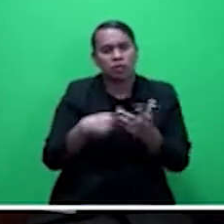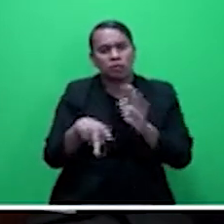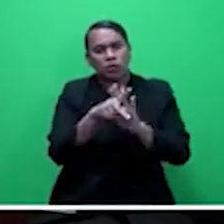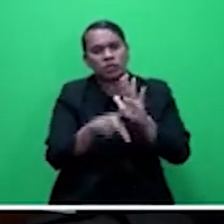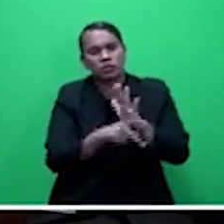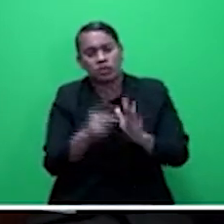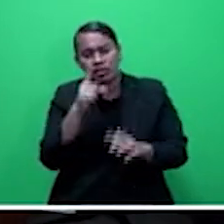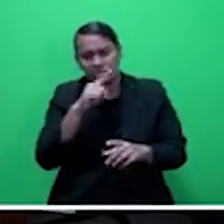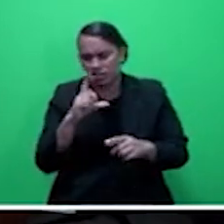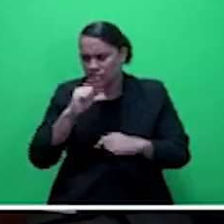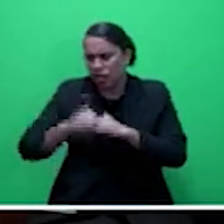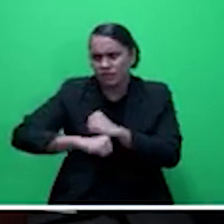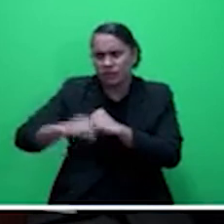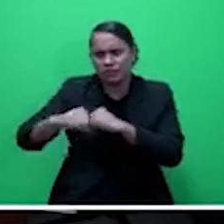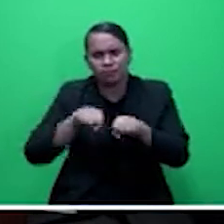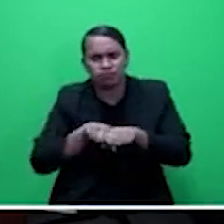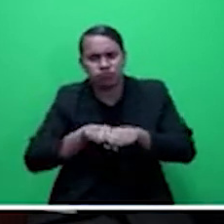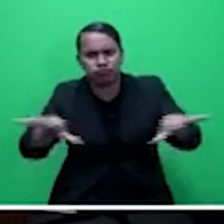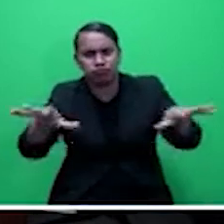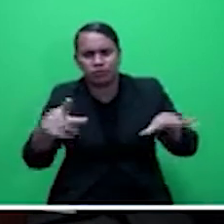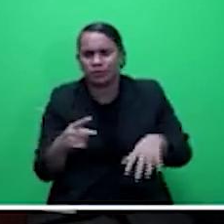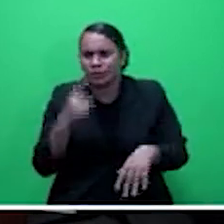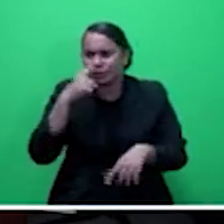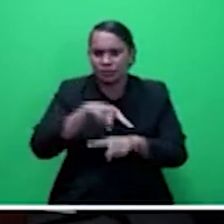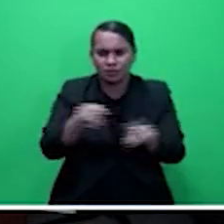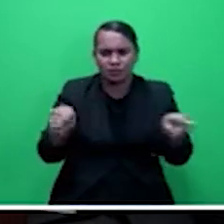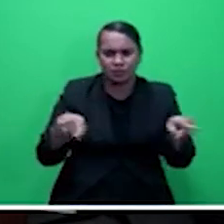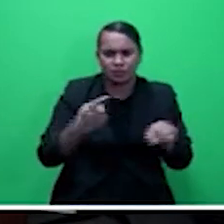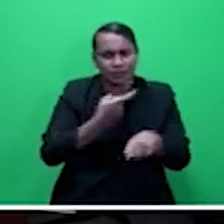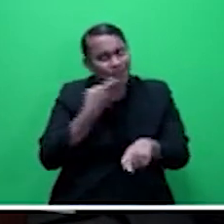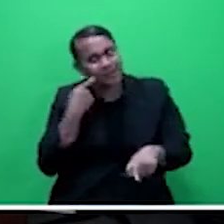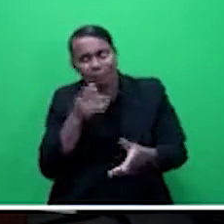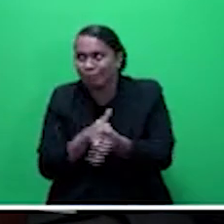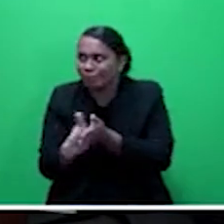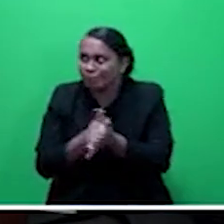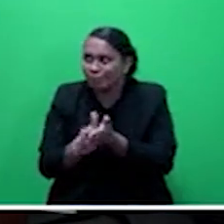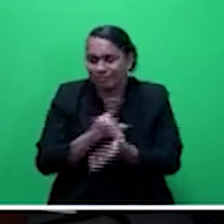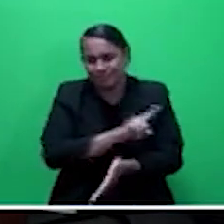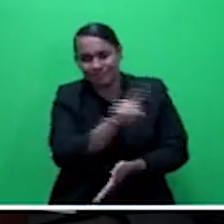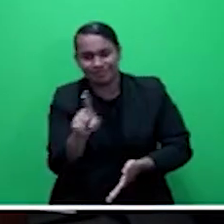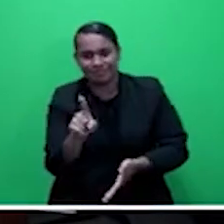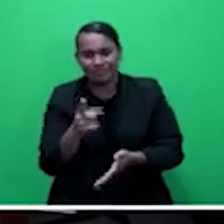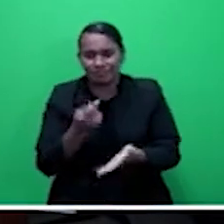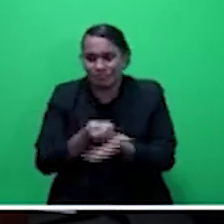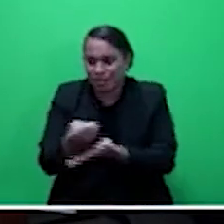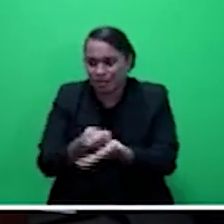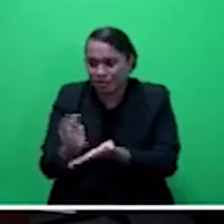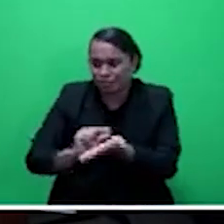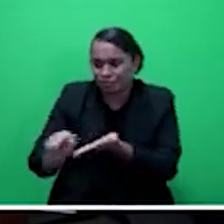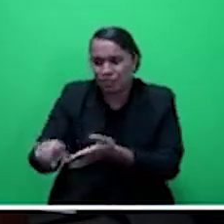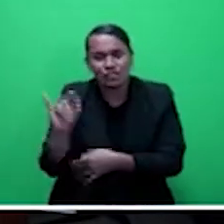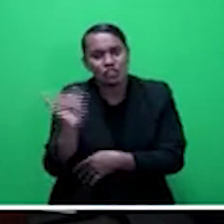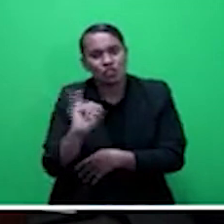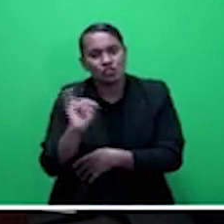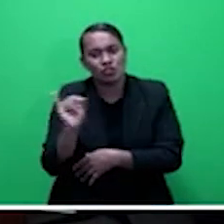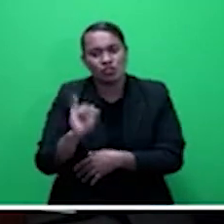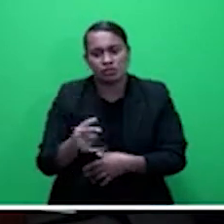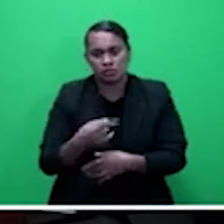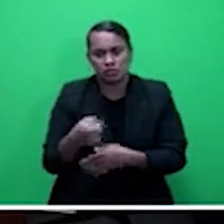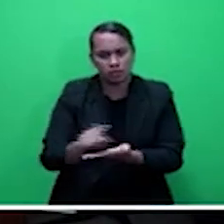get into buying policies and then realizing the benefits and the difficulty that they have in keeping up the